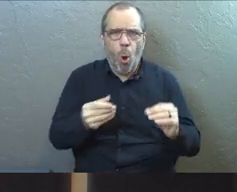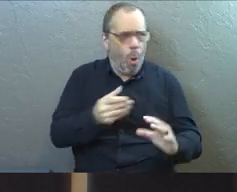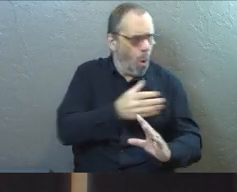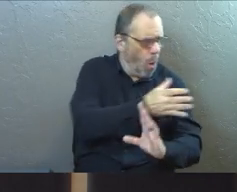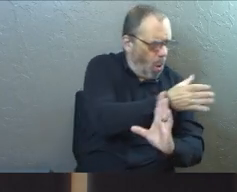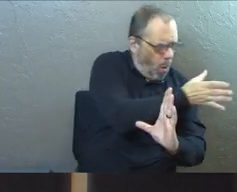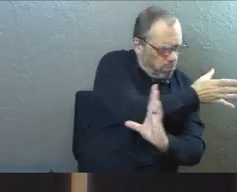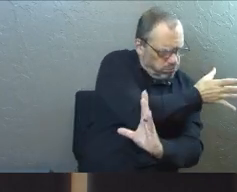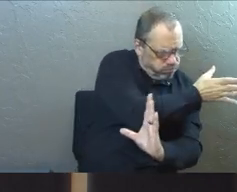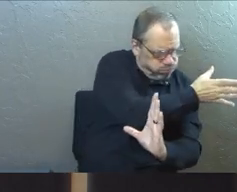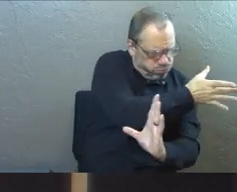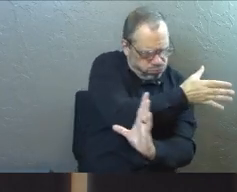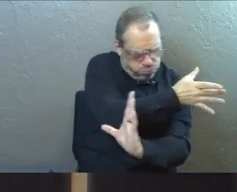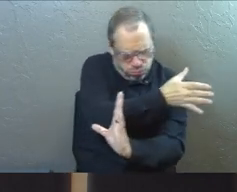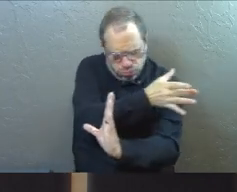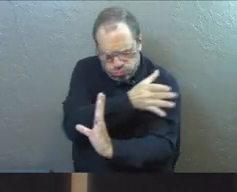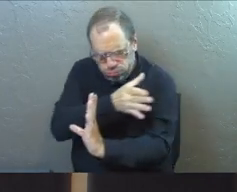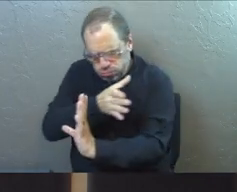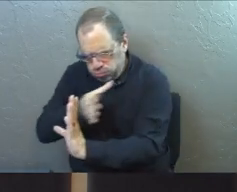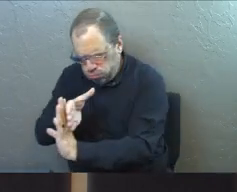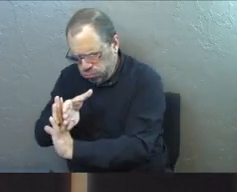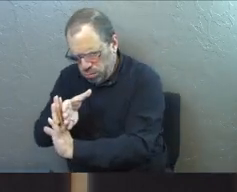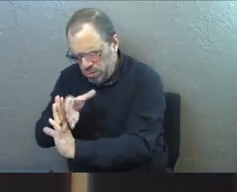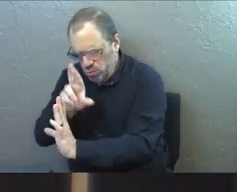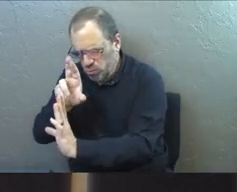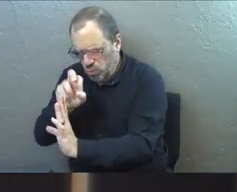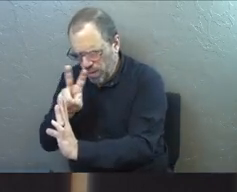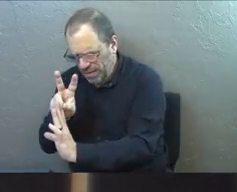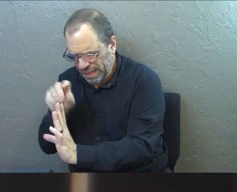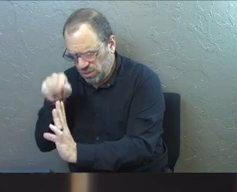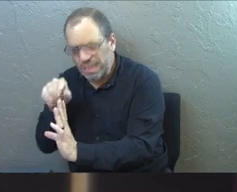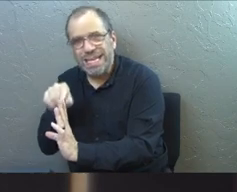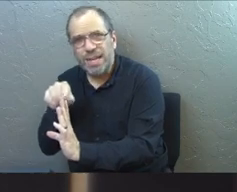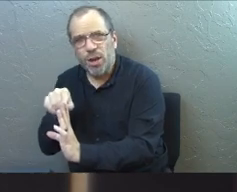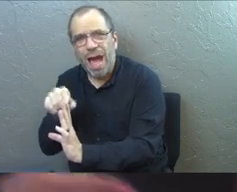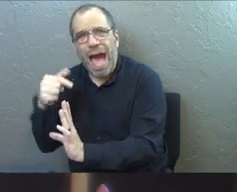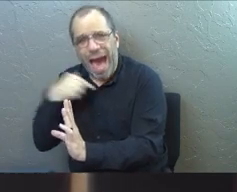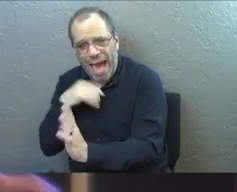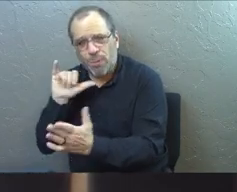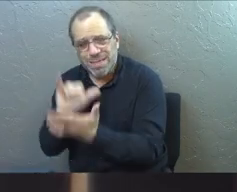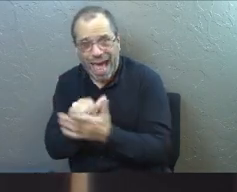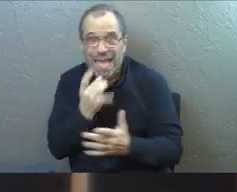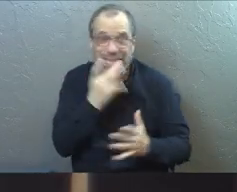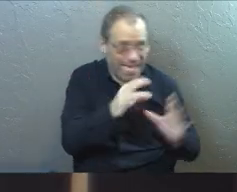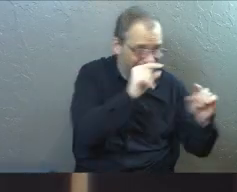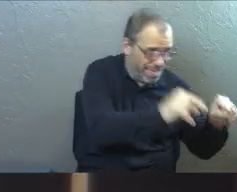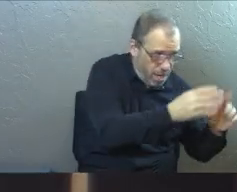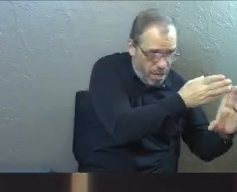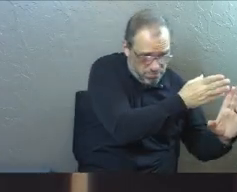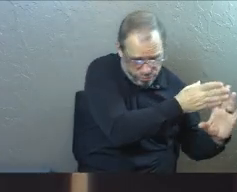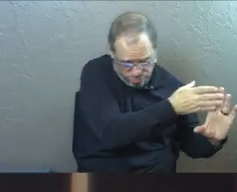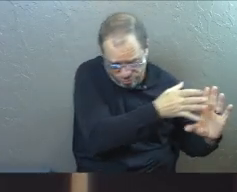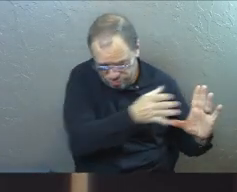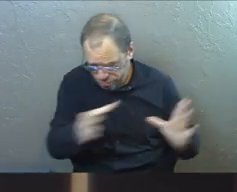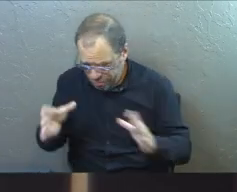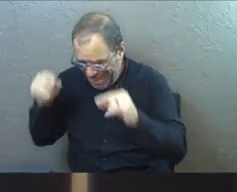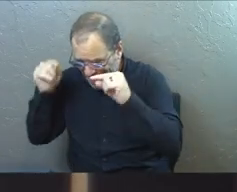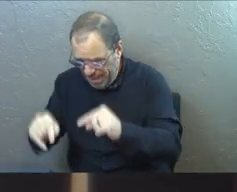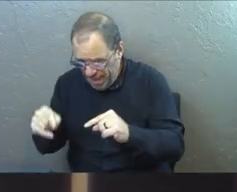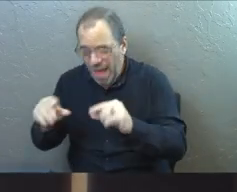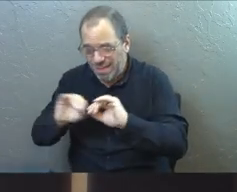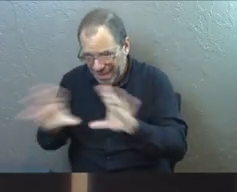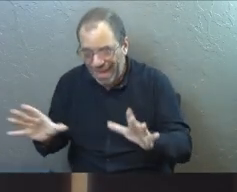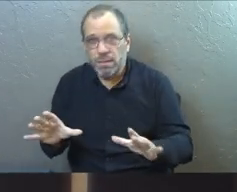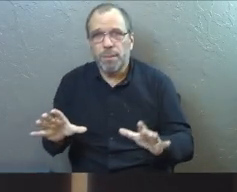throughout the whole Bible. And Jesus, he says, I get to say this and it gets to be true because I was the light. I am the light and I always will be the light.